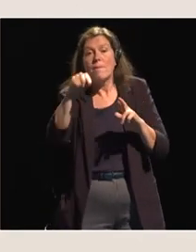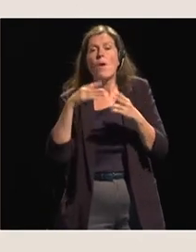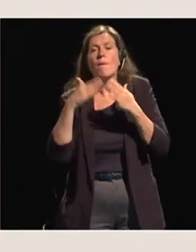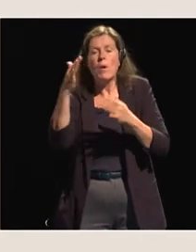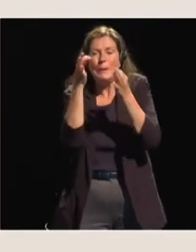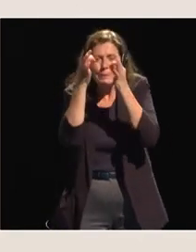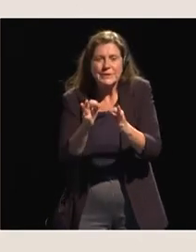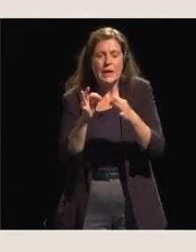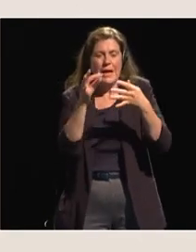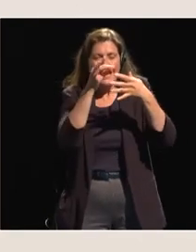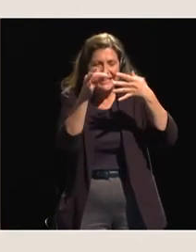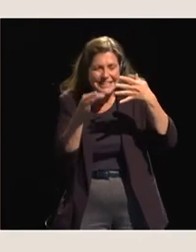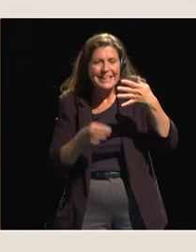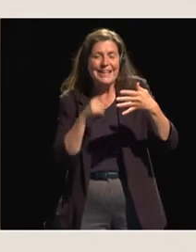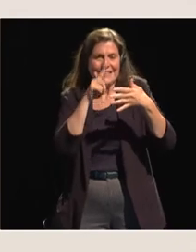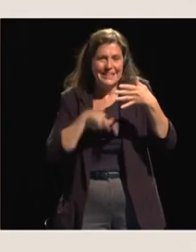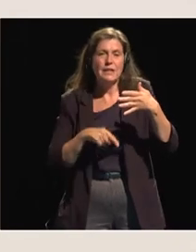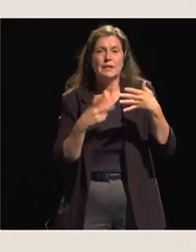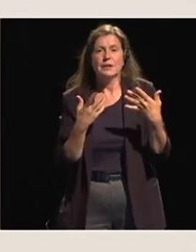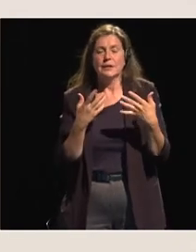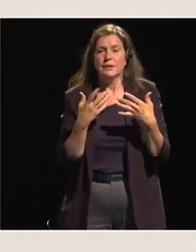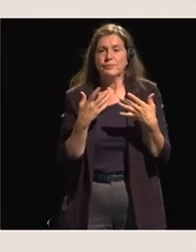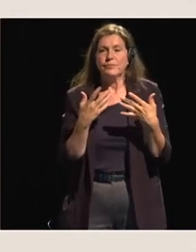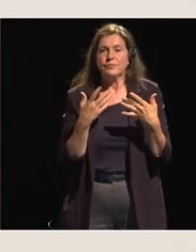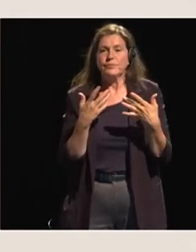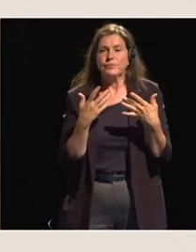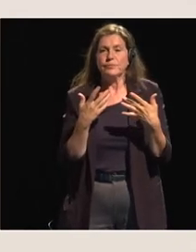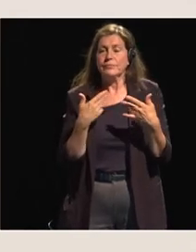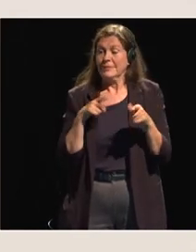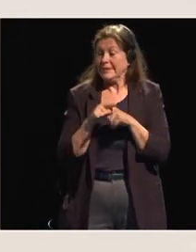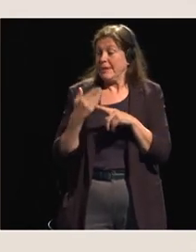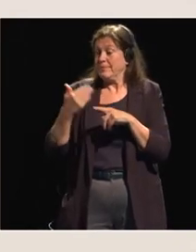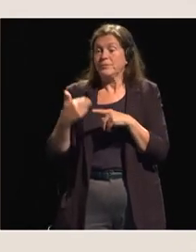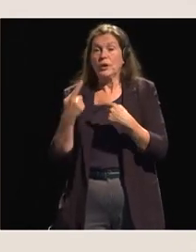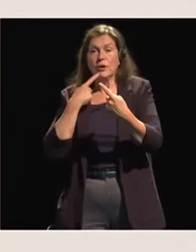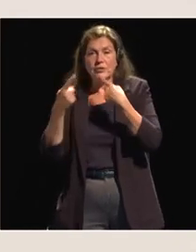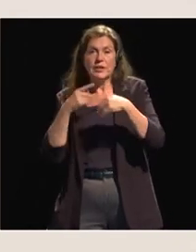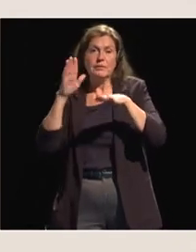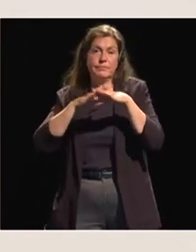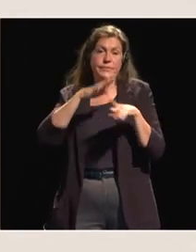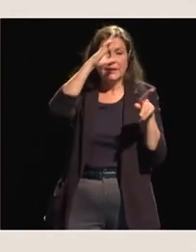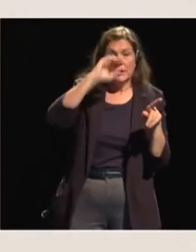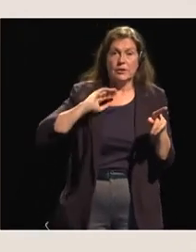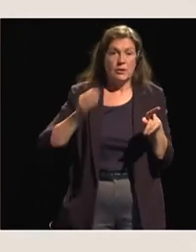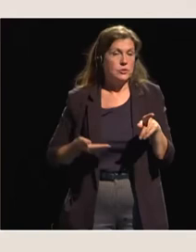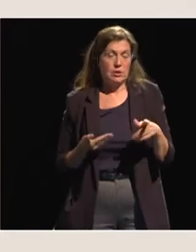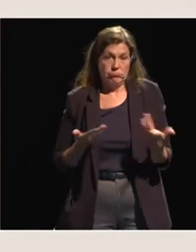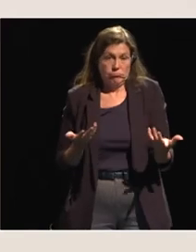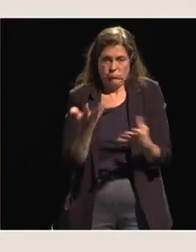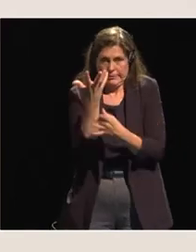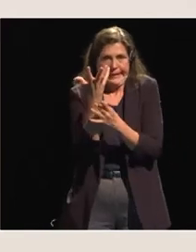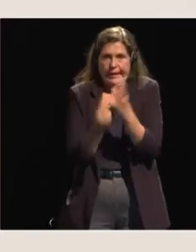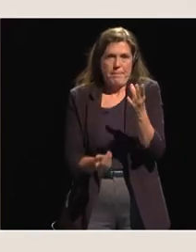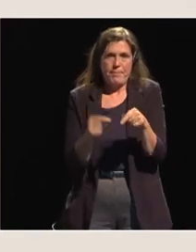mostly in terms of the the the the the conversation we have in here concerning gender there's really a gap